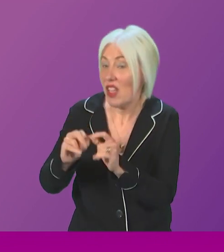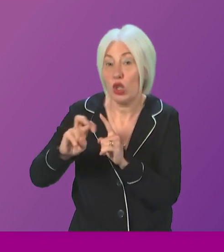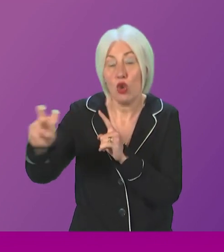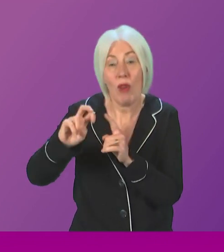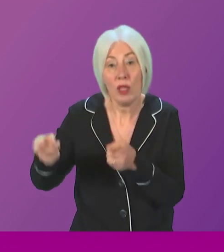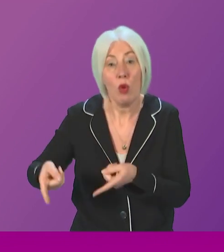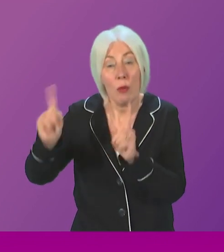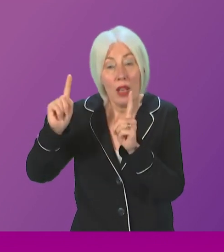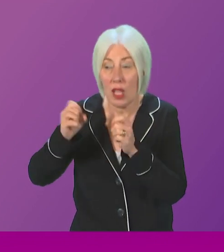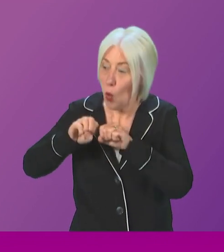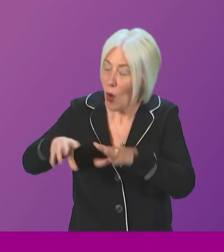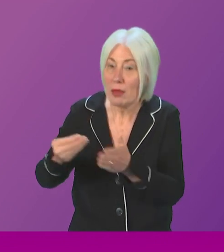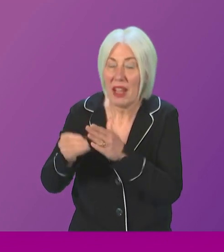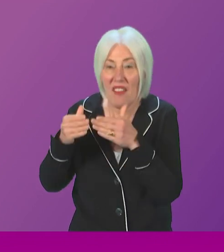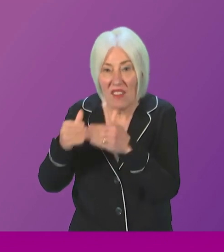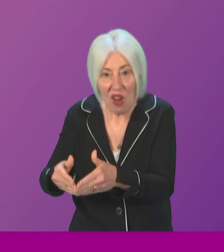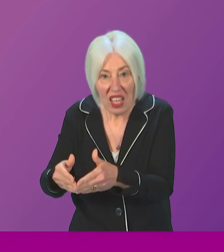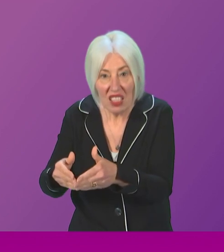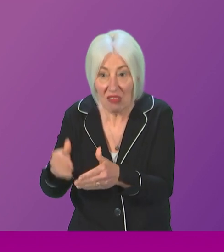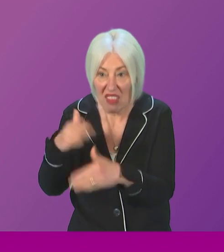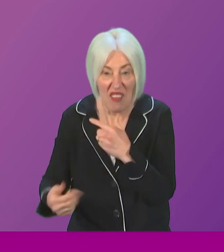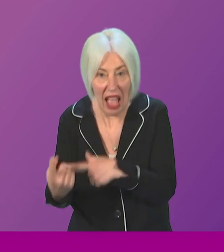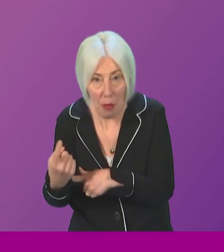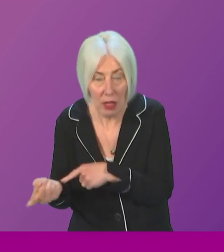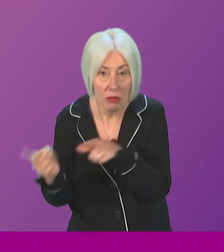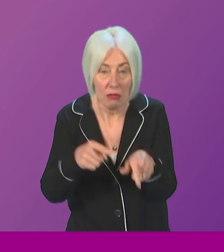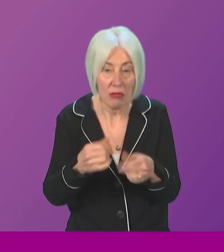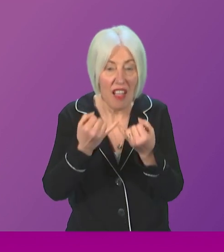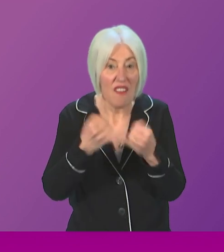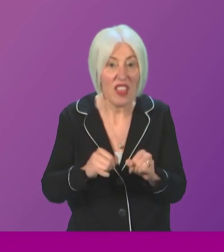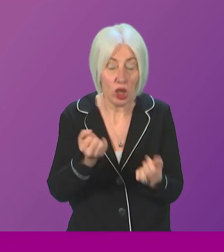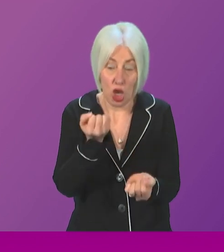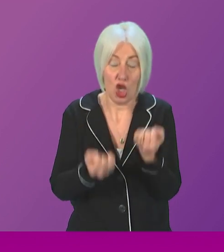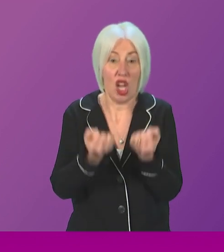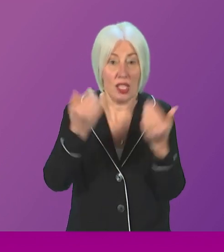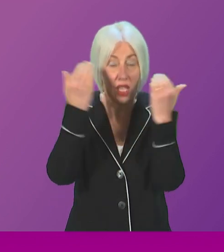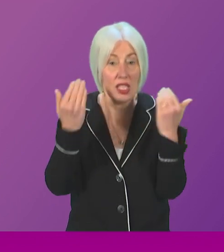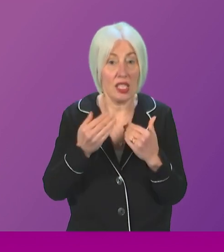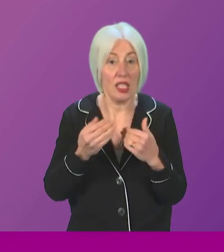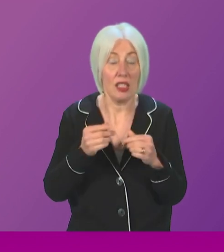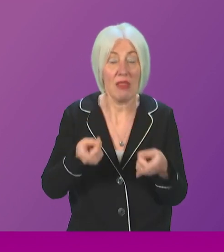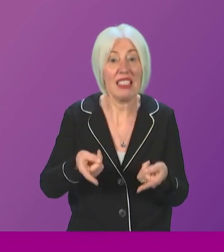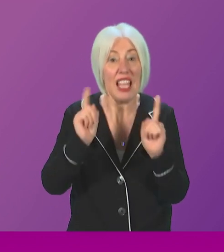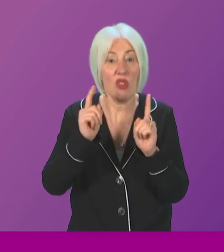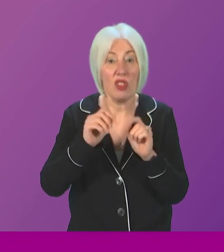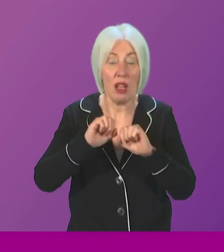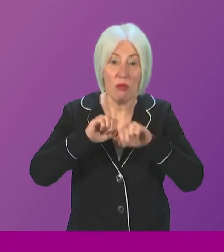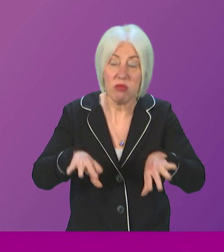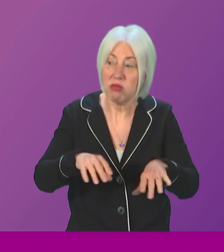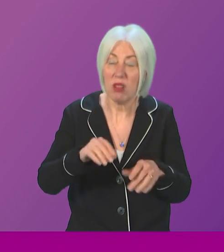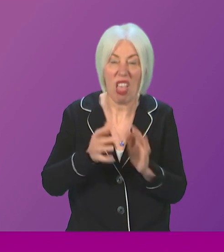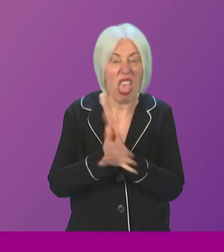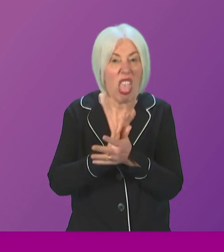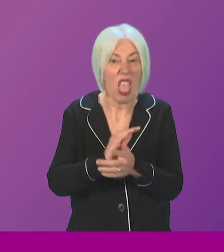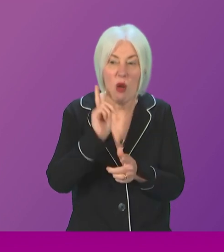millions of pounds wasted on ferries that never sailed. A failed justice secretary, with millions of pounds wasted on botched prosecutions